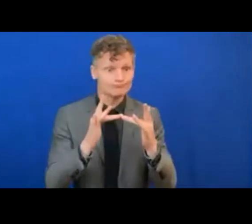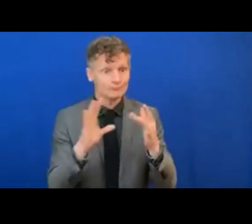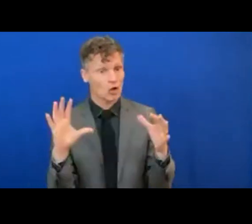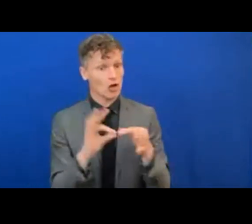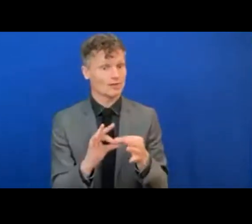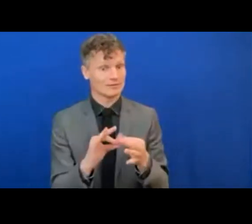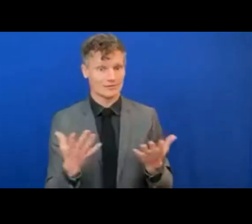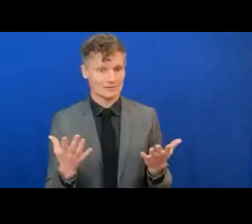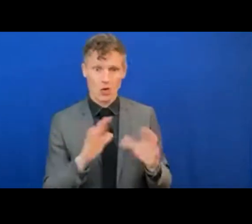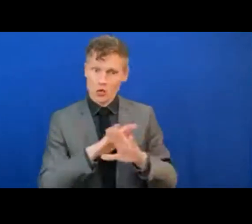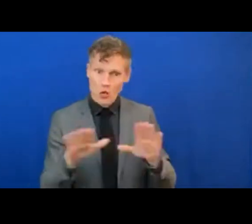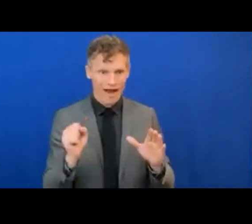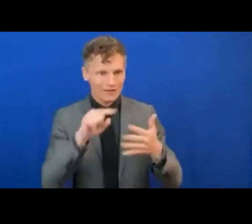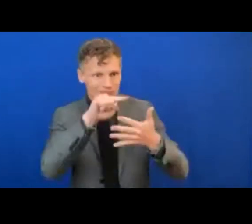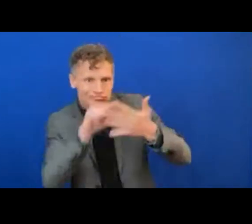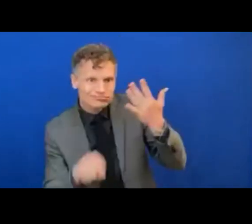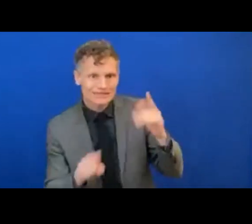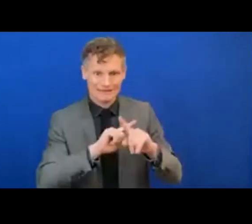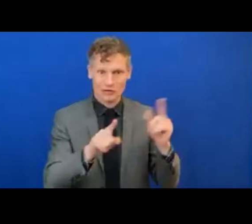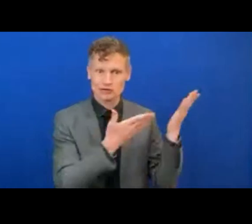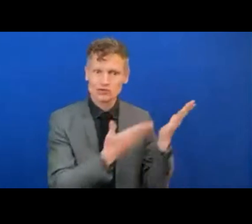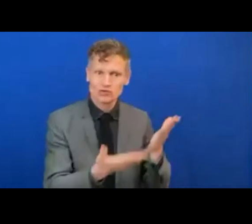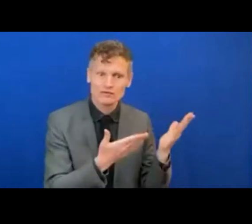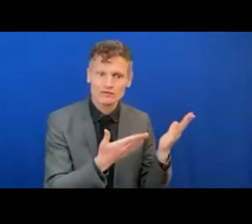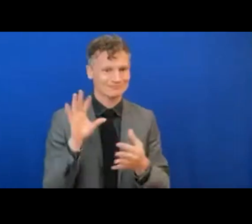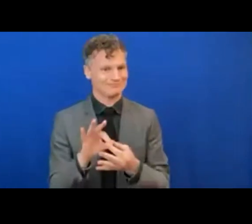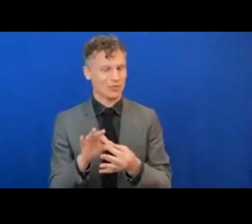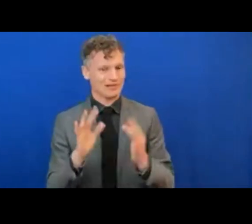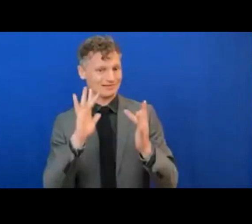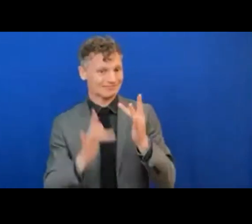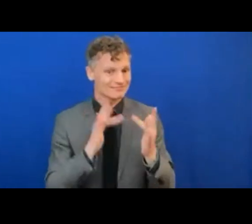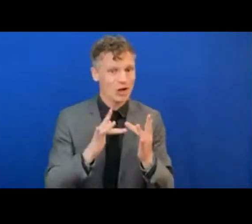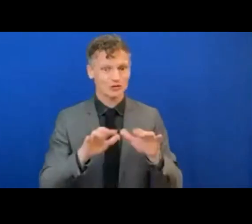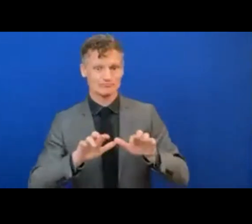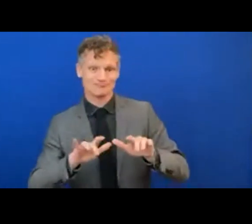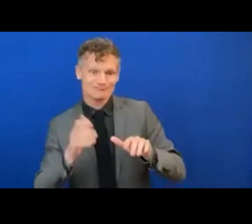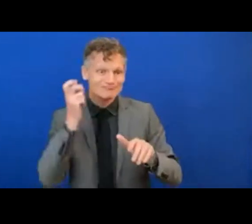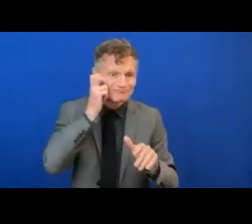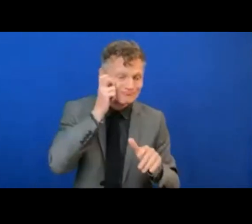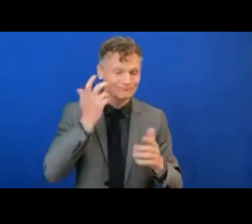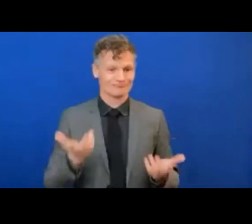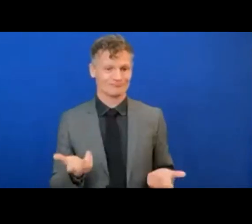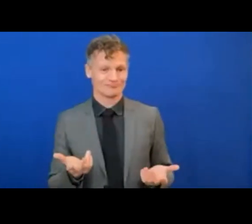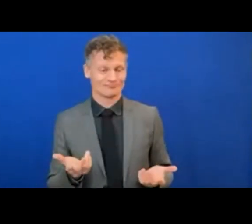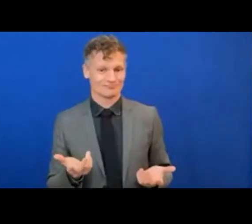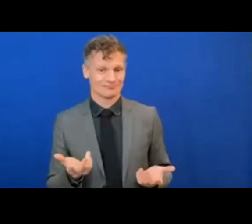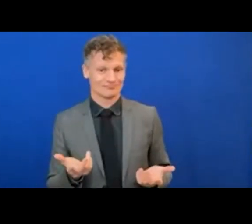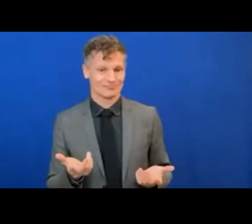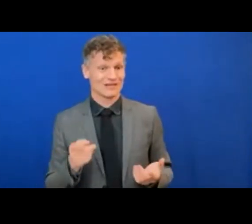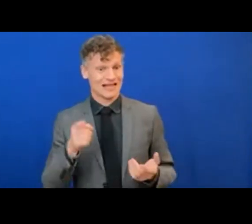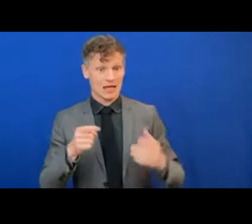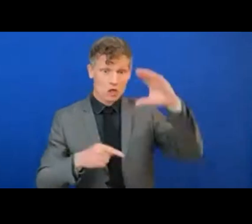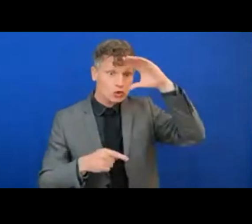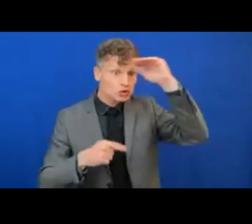digital technology. The gender gap in global digital internet usage is a stark example of how